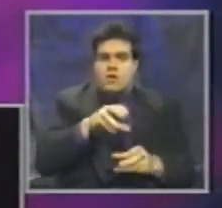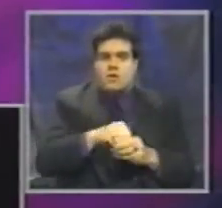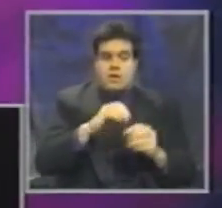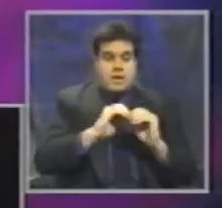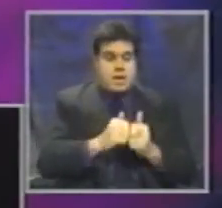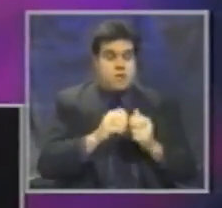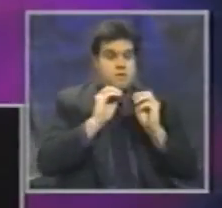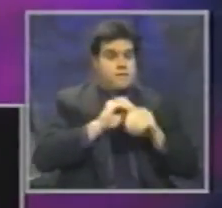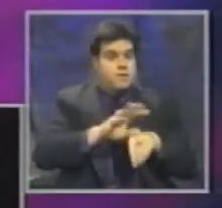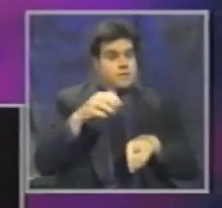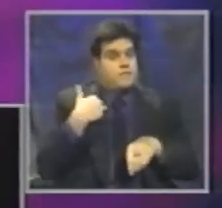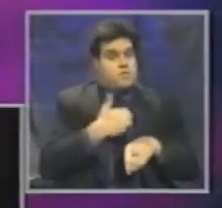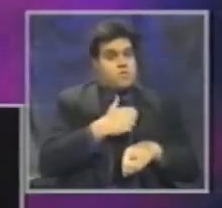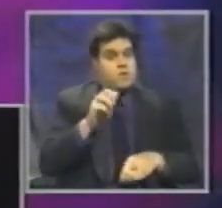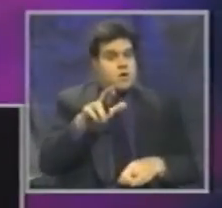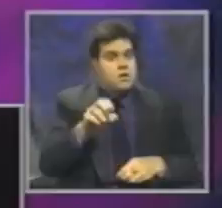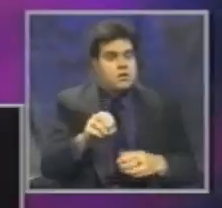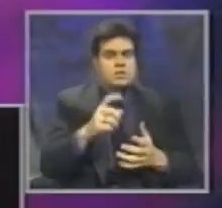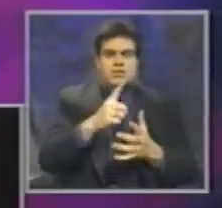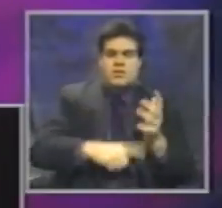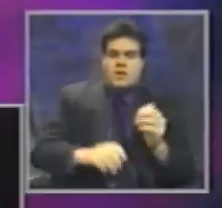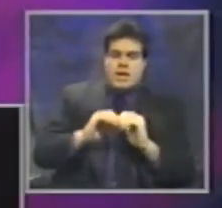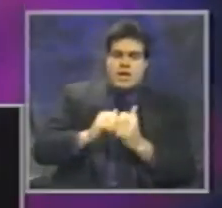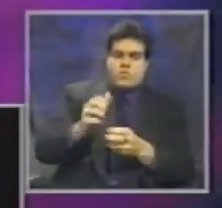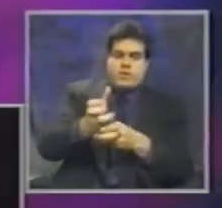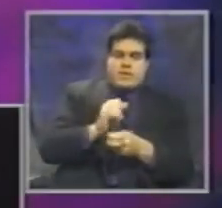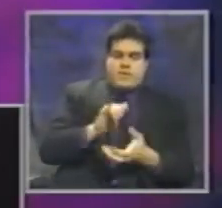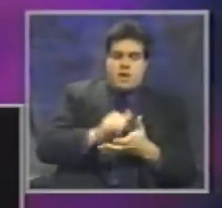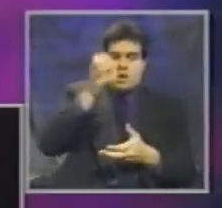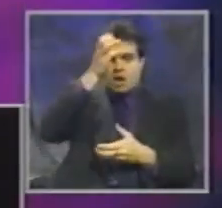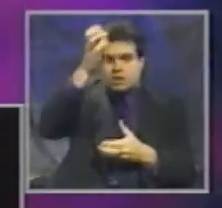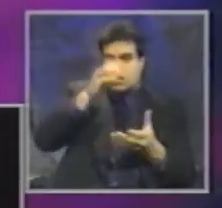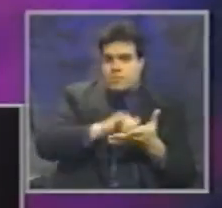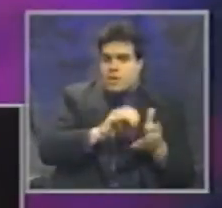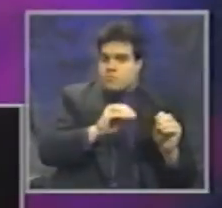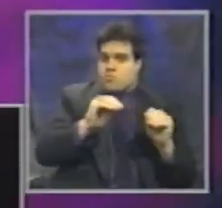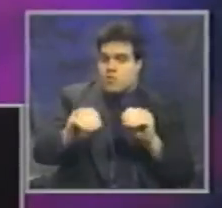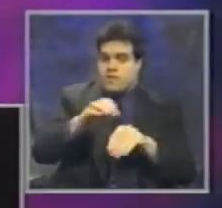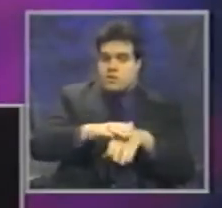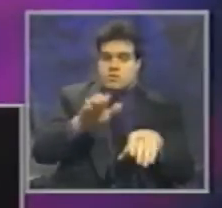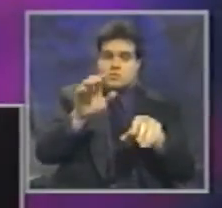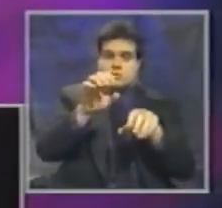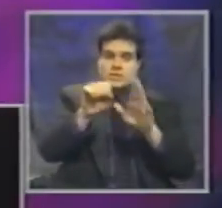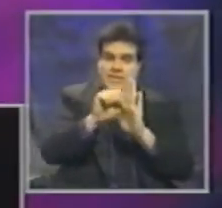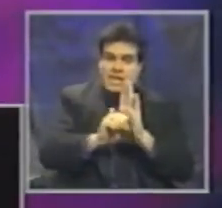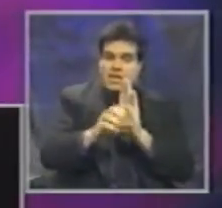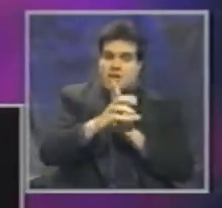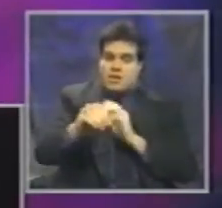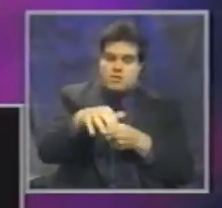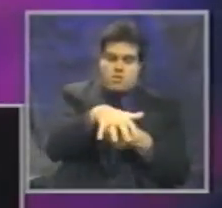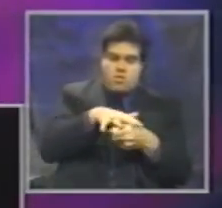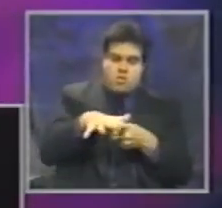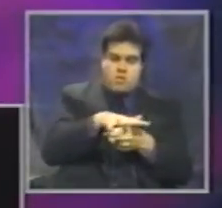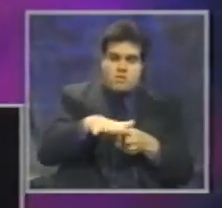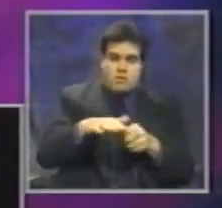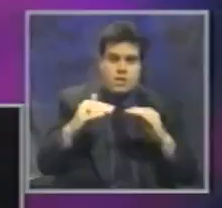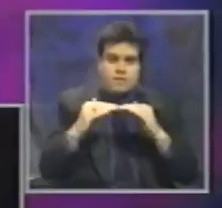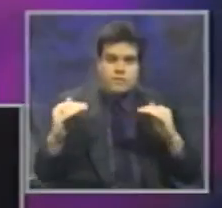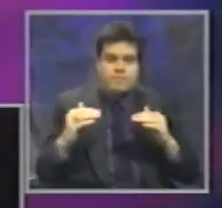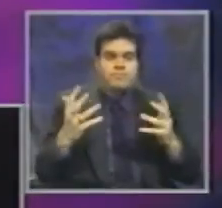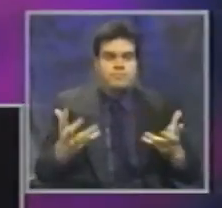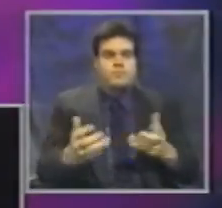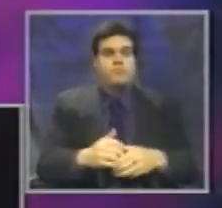results of our hard work. So how do we take this concept and move it to the state and local level? Well, first off, NHTSA